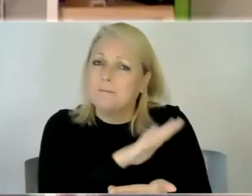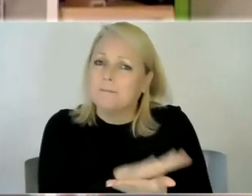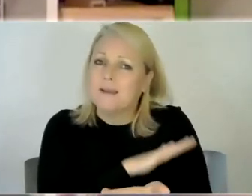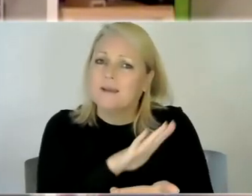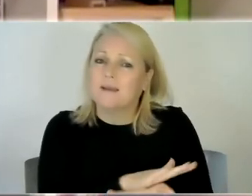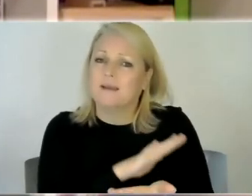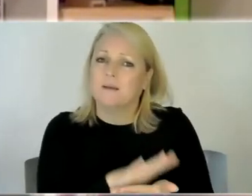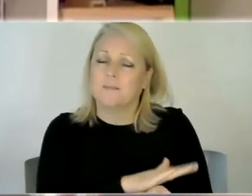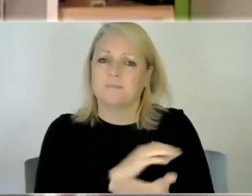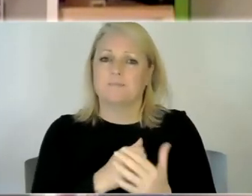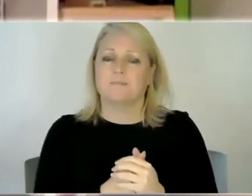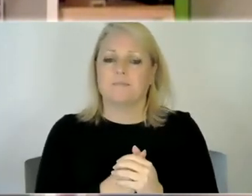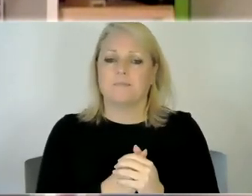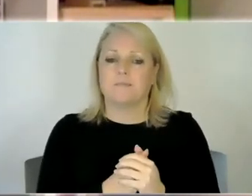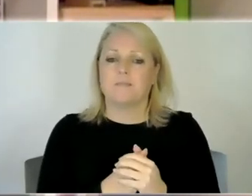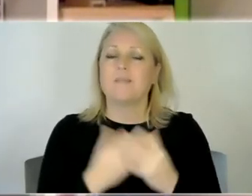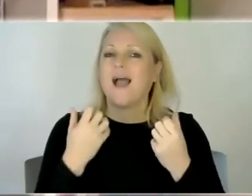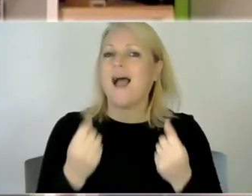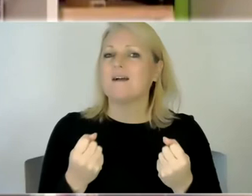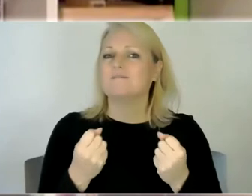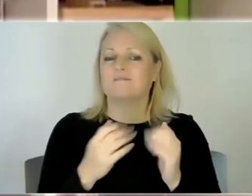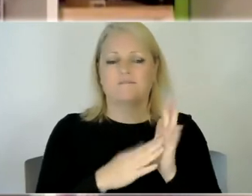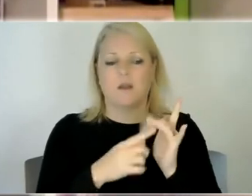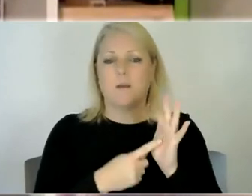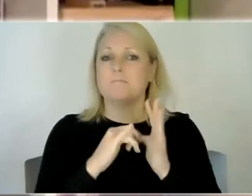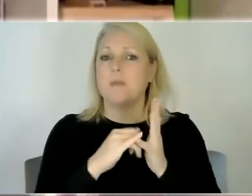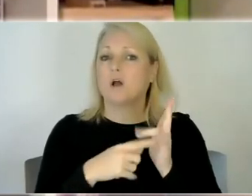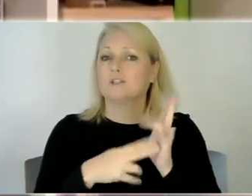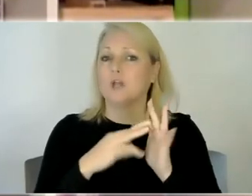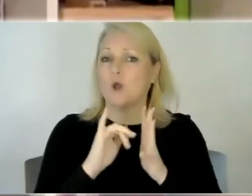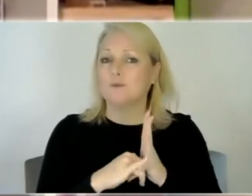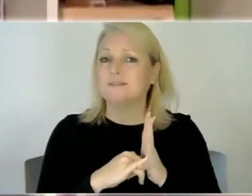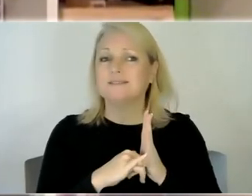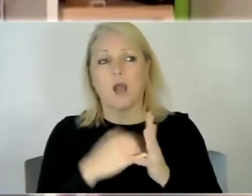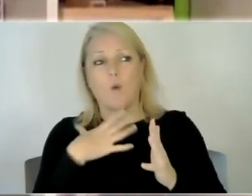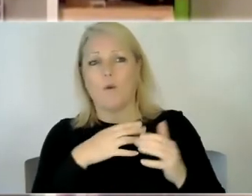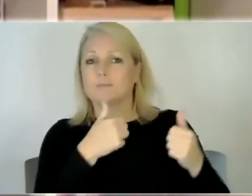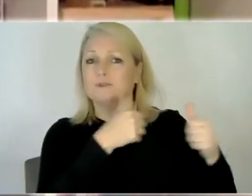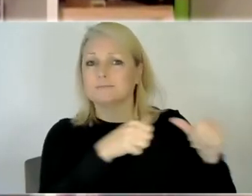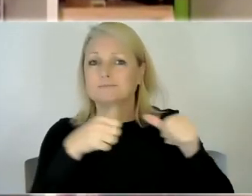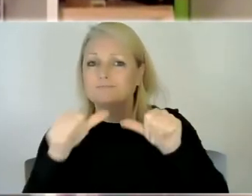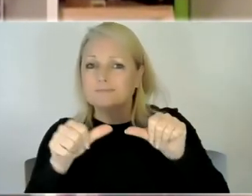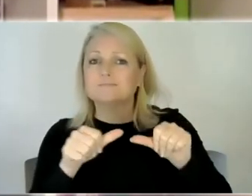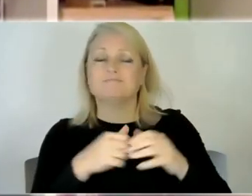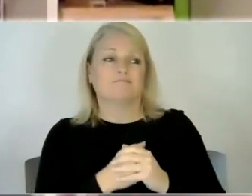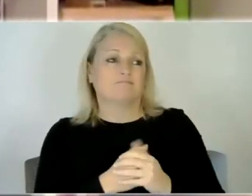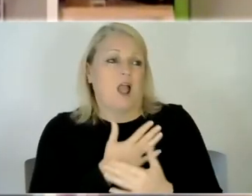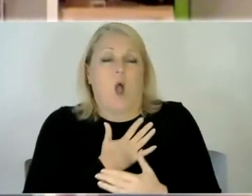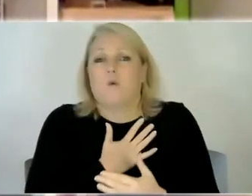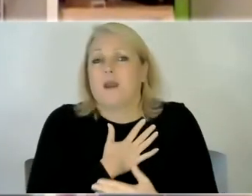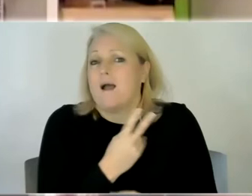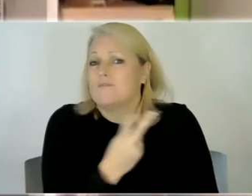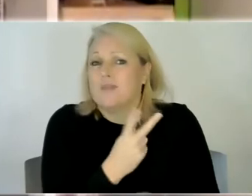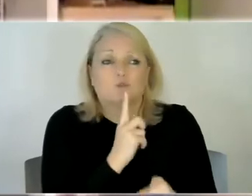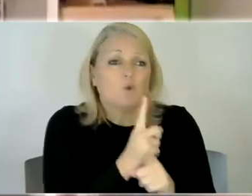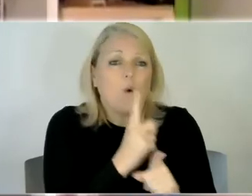uh yeah there's some some sort of milestones i'd love them to hit like of course i'd i'd love them to be able to talk i'd love i'd love